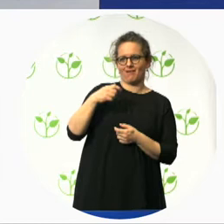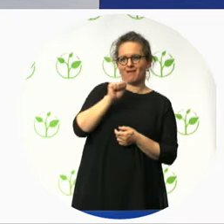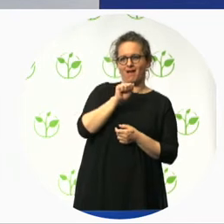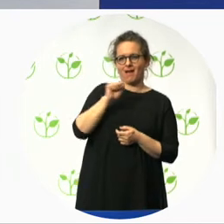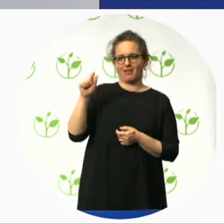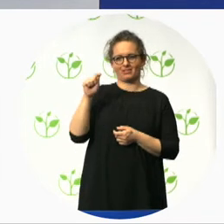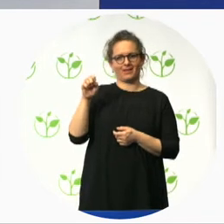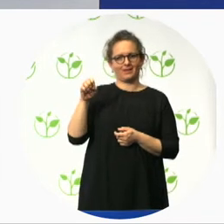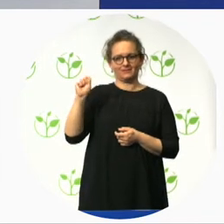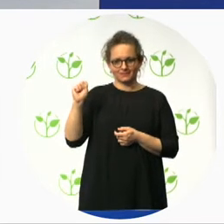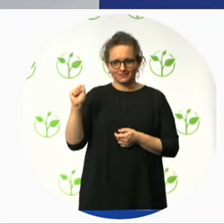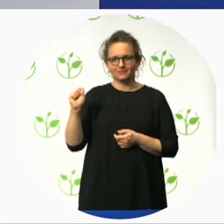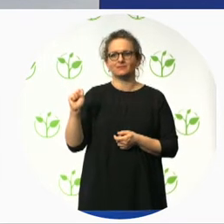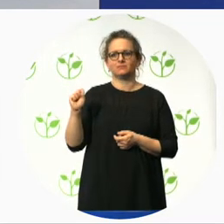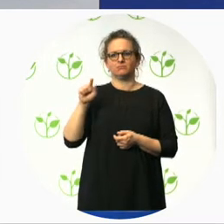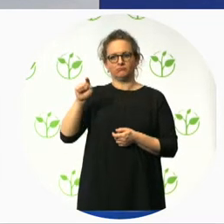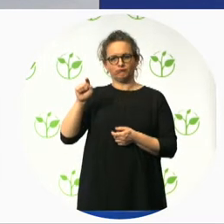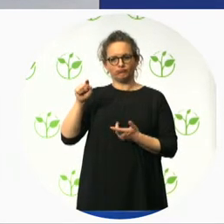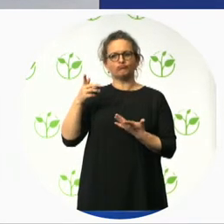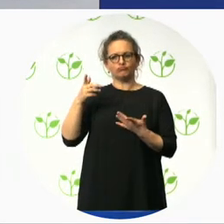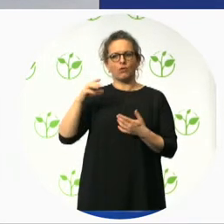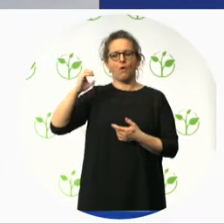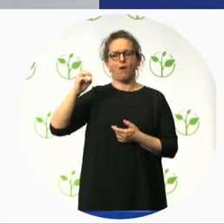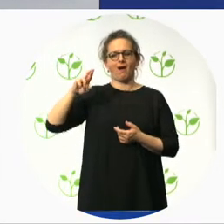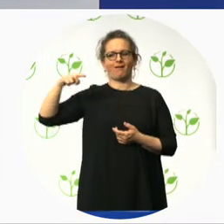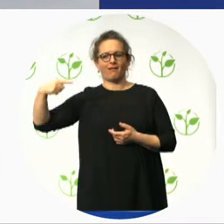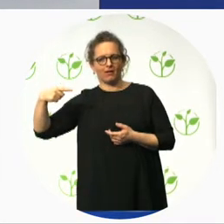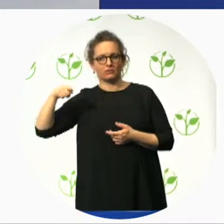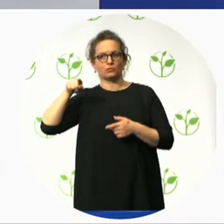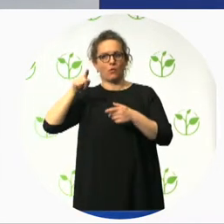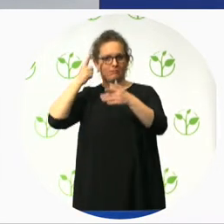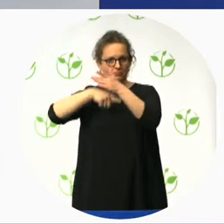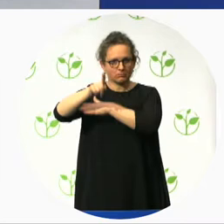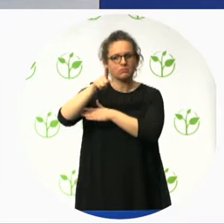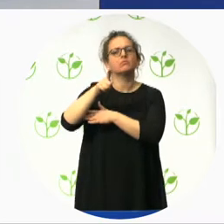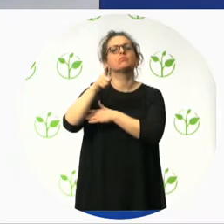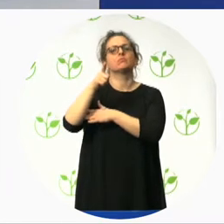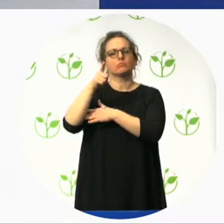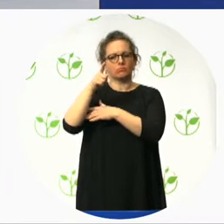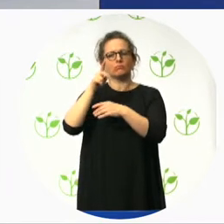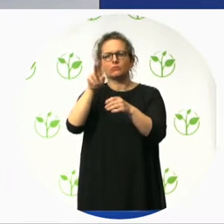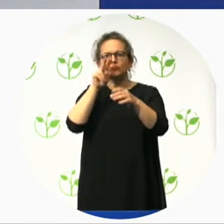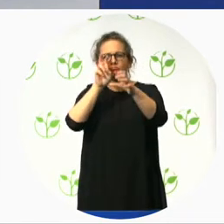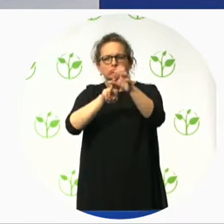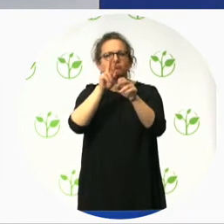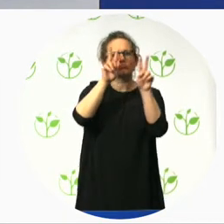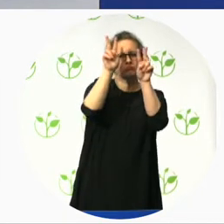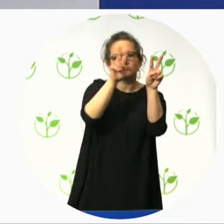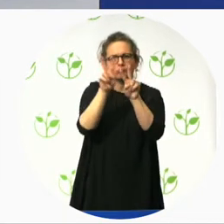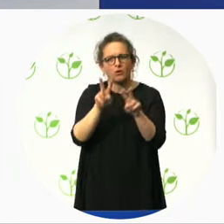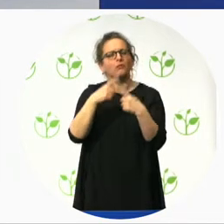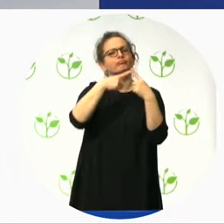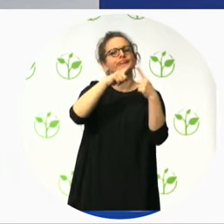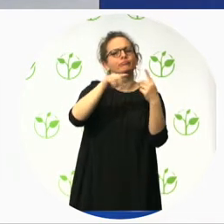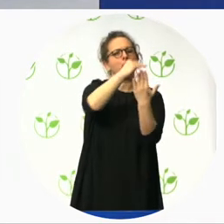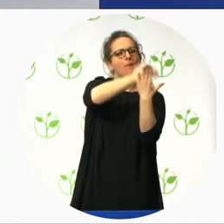if you're interested in taking part in the program and becoming a member of our expert panel we'll be pleased to accept CVs and discuss this opportunity with